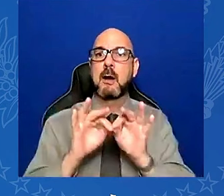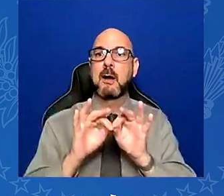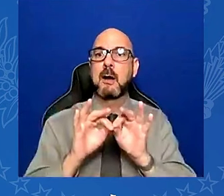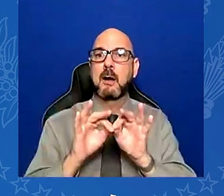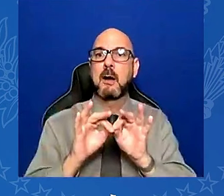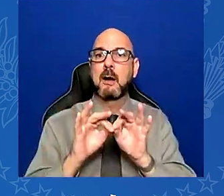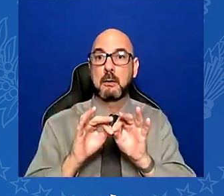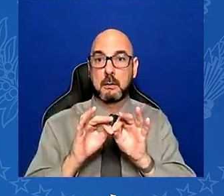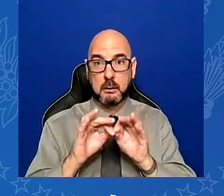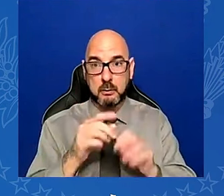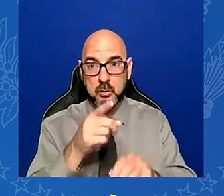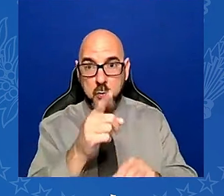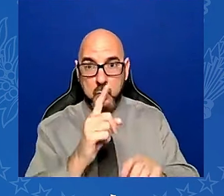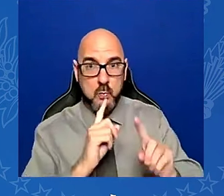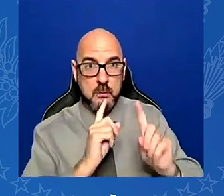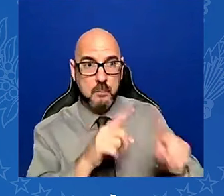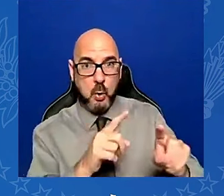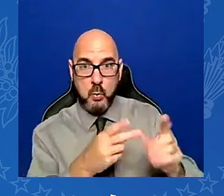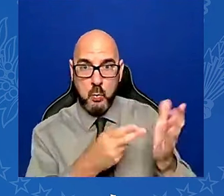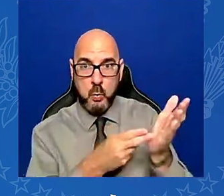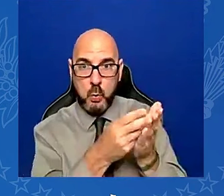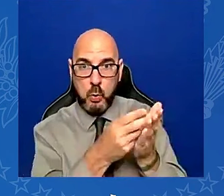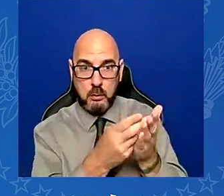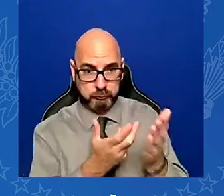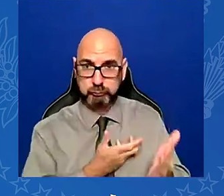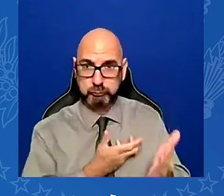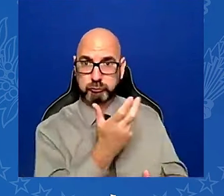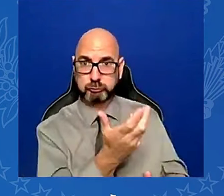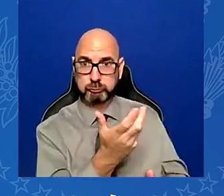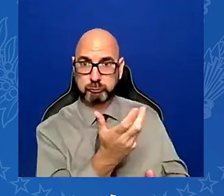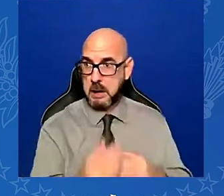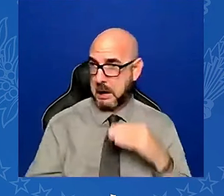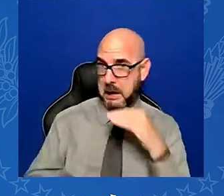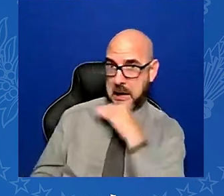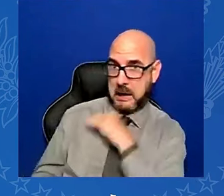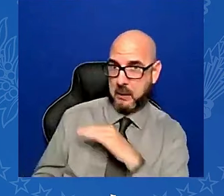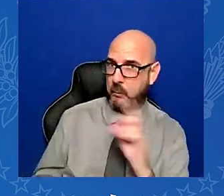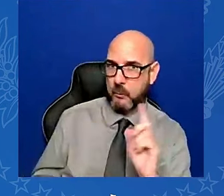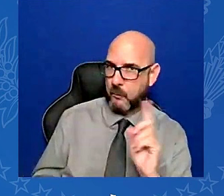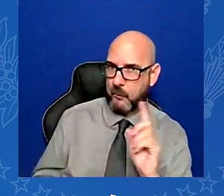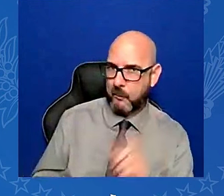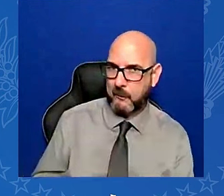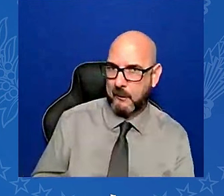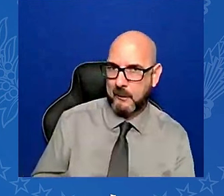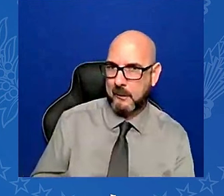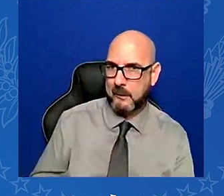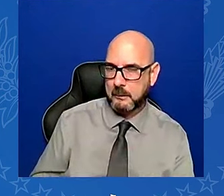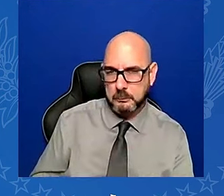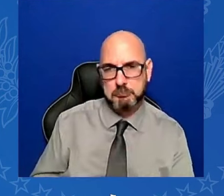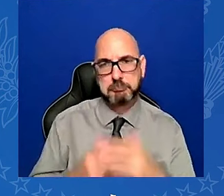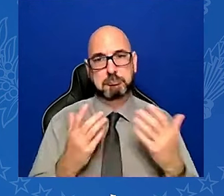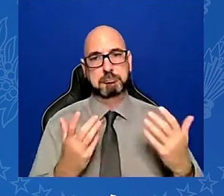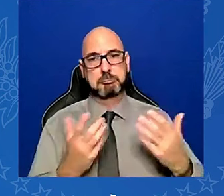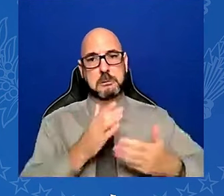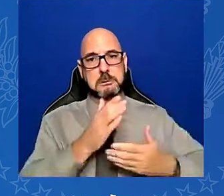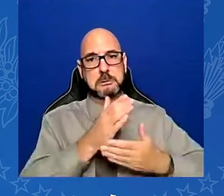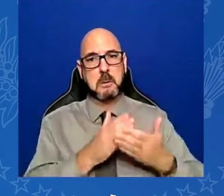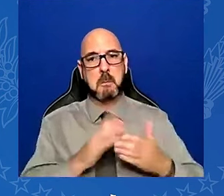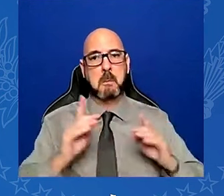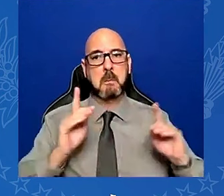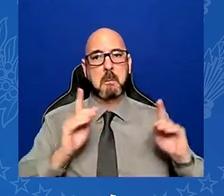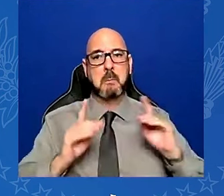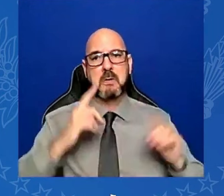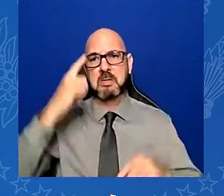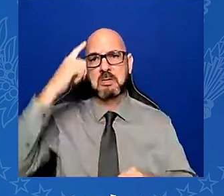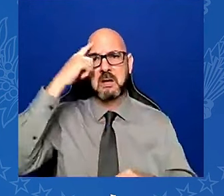thanks to the free press. There are some who call you the enemy of the people. That's wrong and